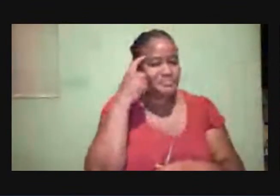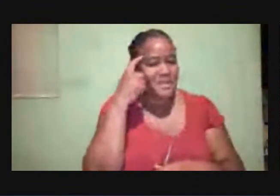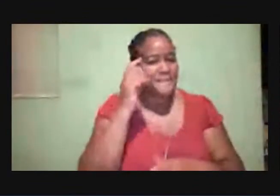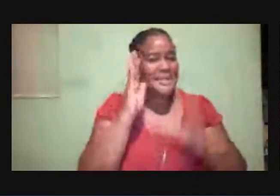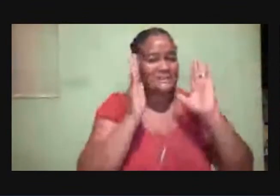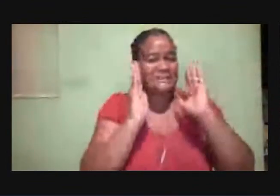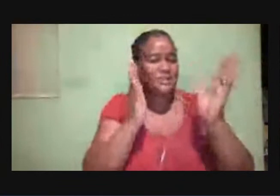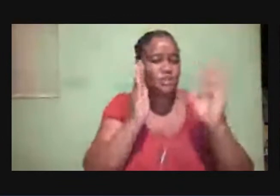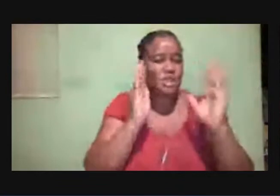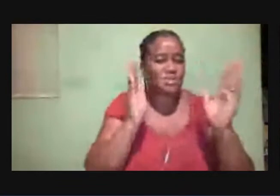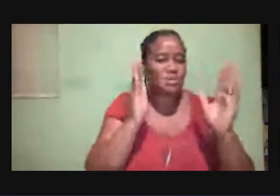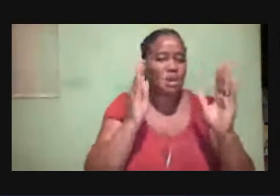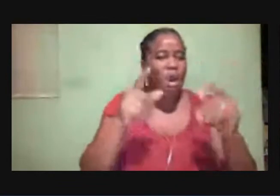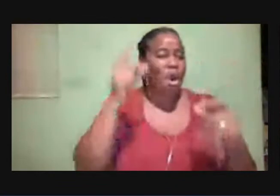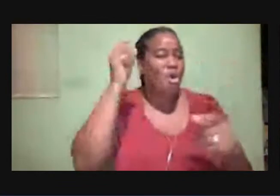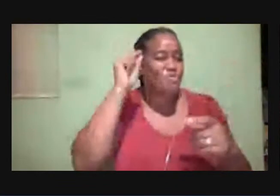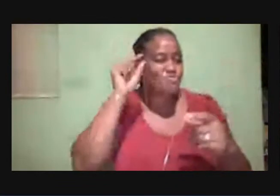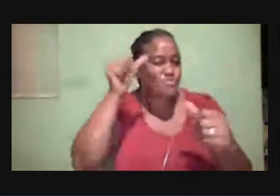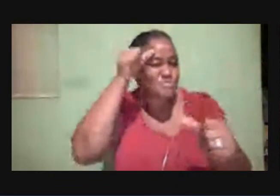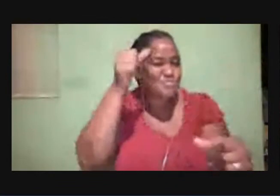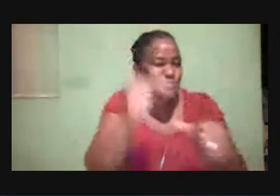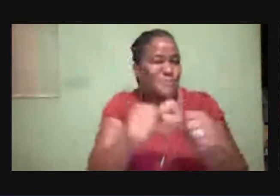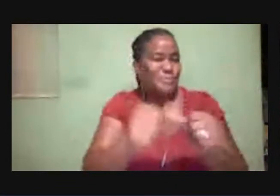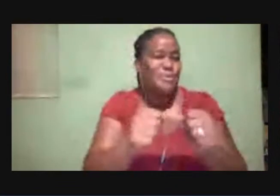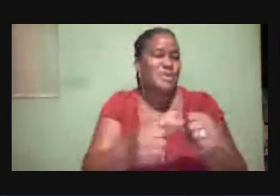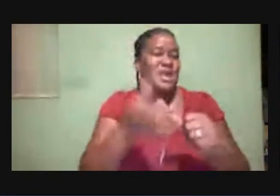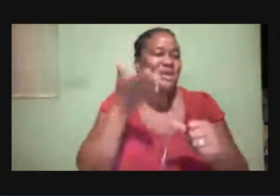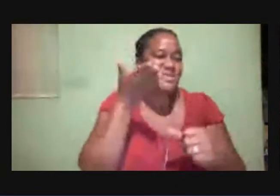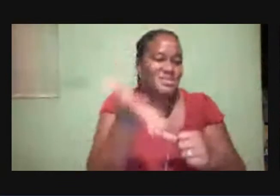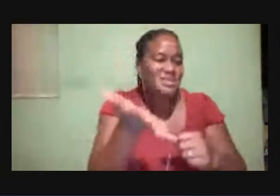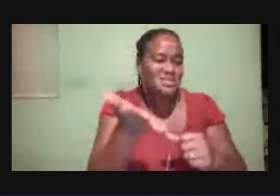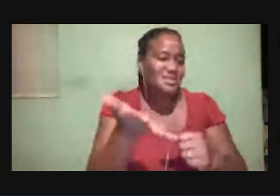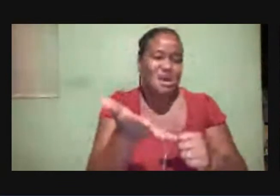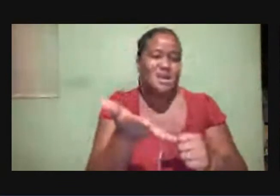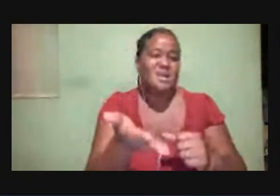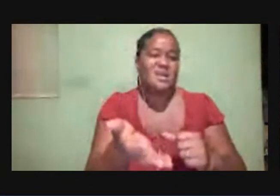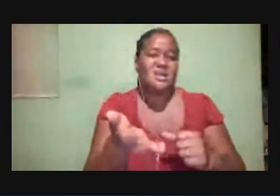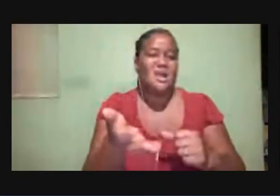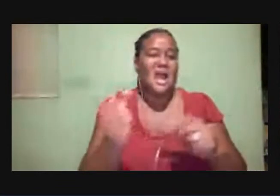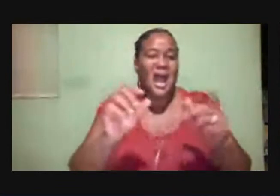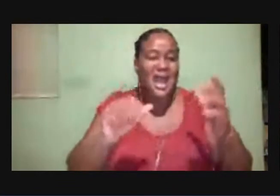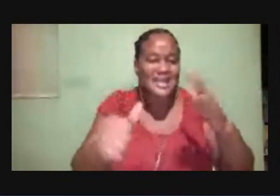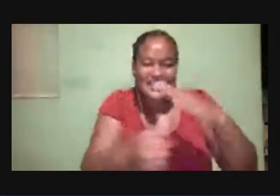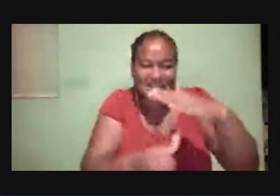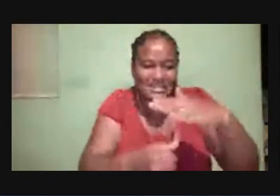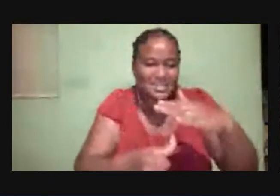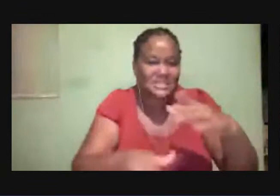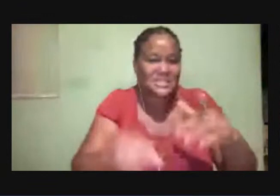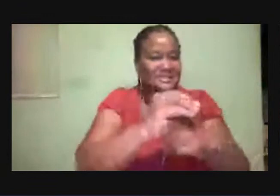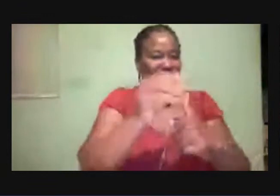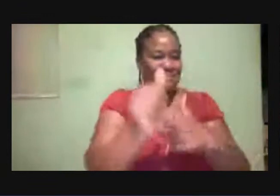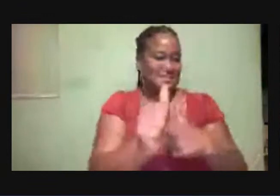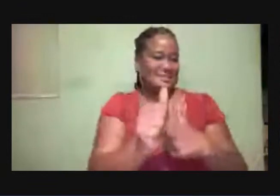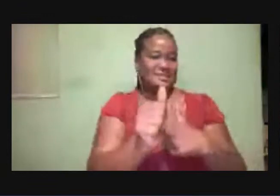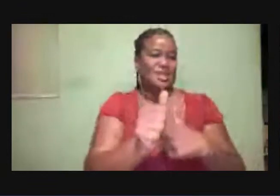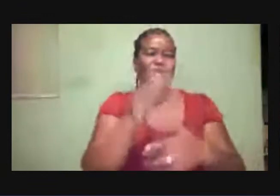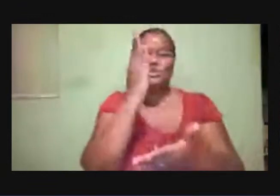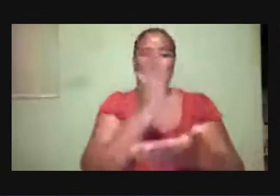Or Remembering Because these Are invisible Hidden And non-visible